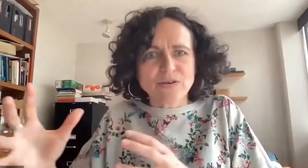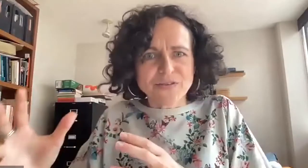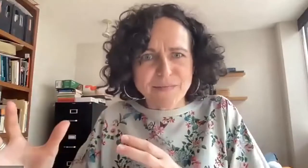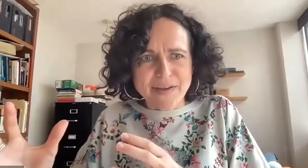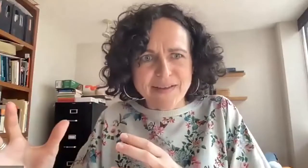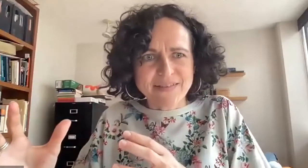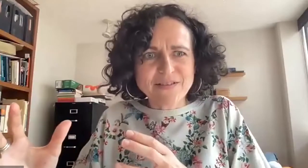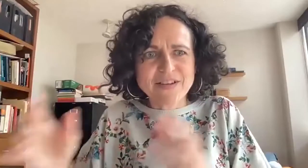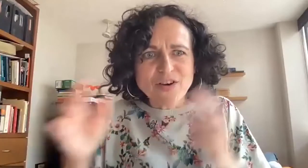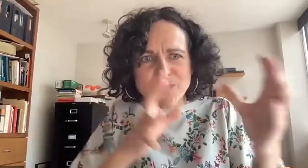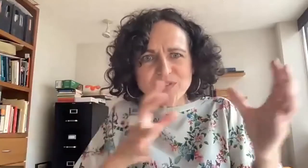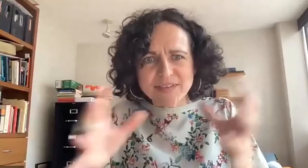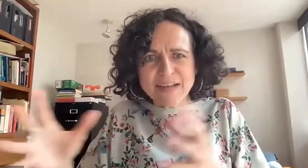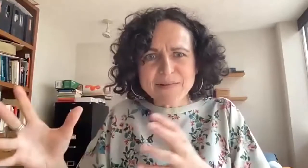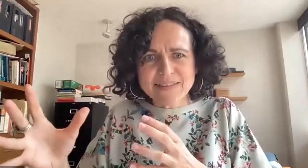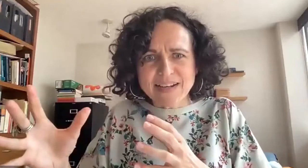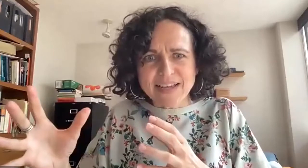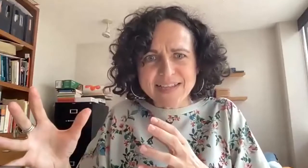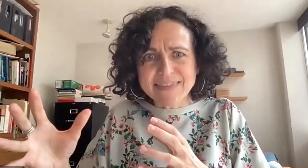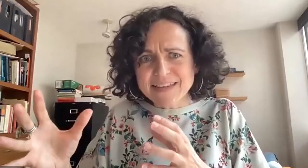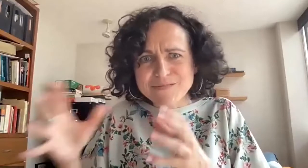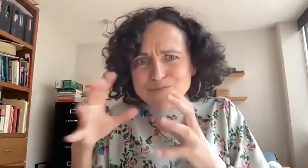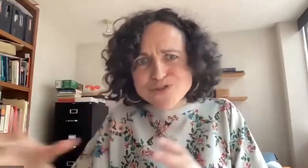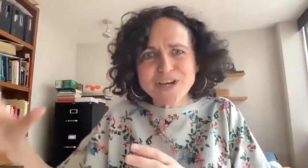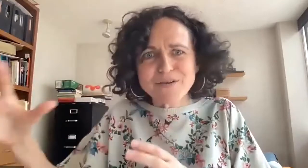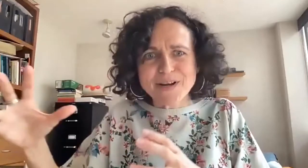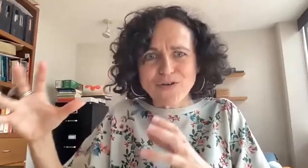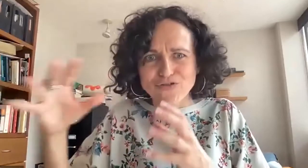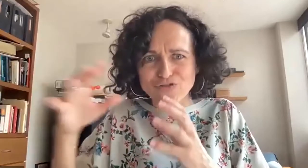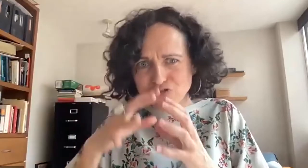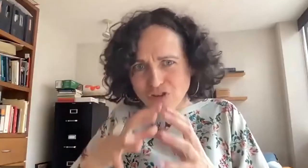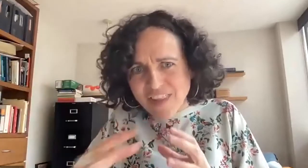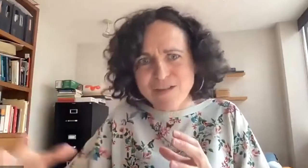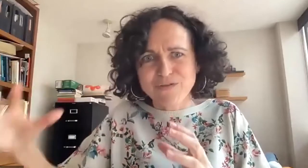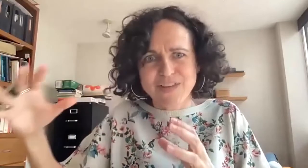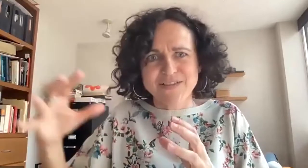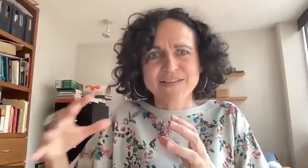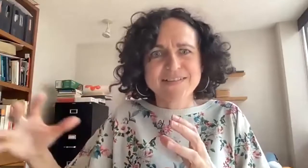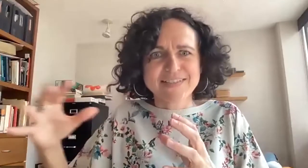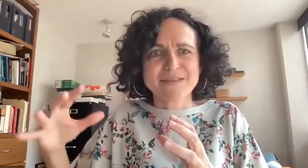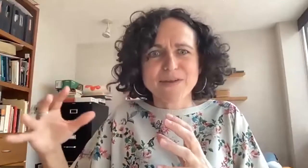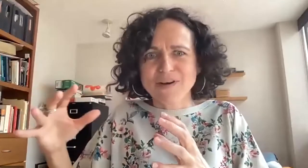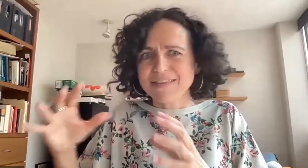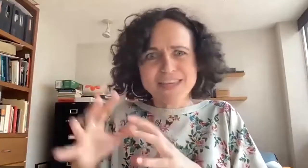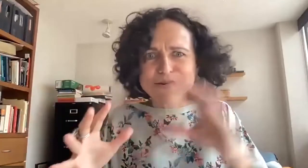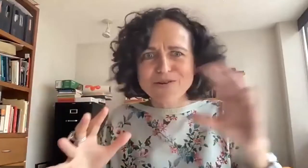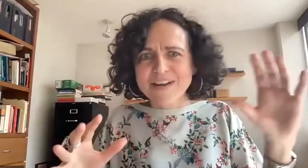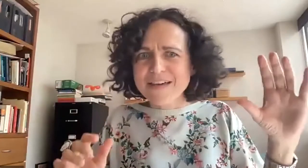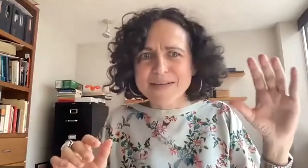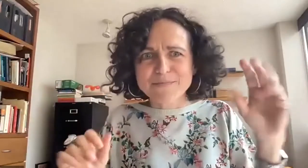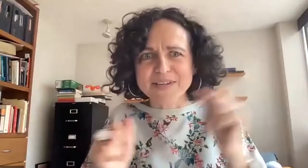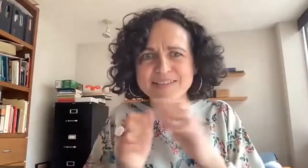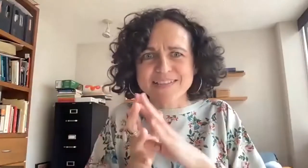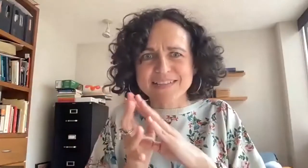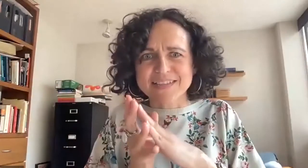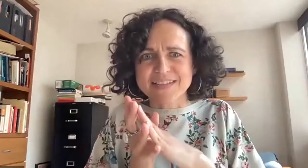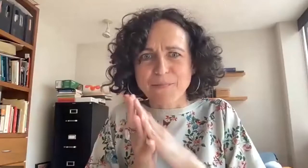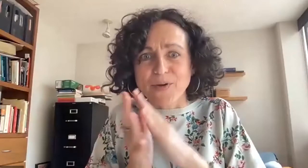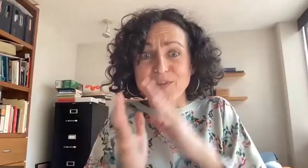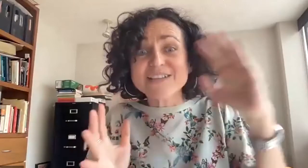of retarded people, but what happened with the rest and how this intelligence quizzes have to do with the foundation